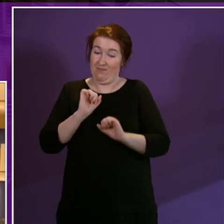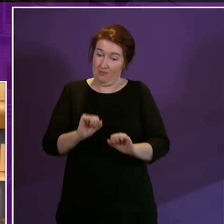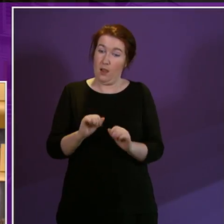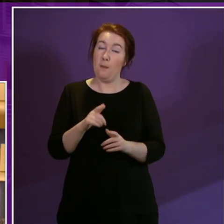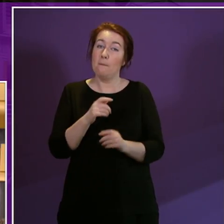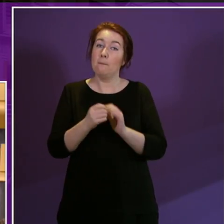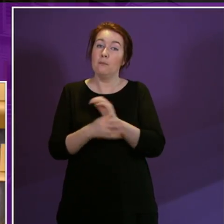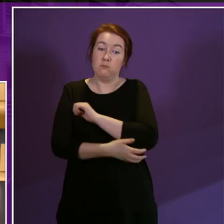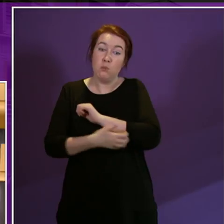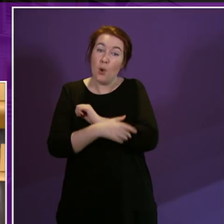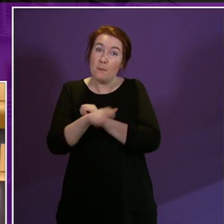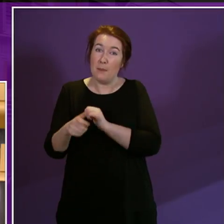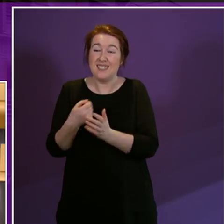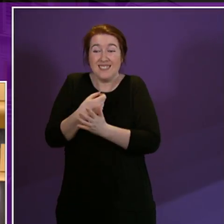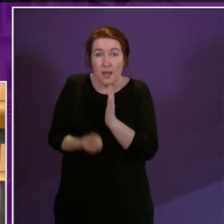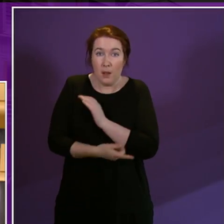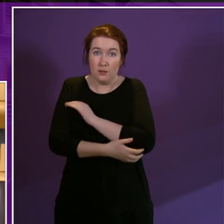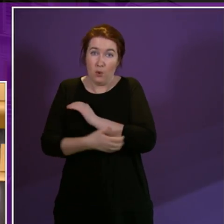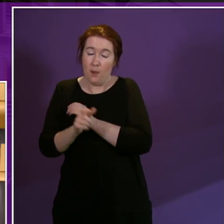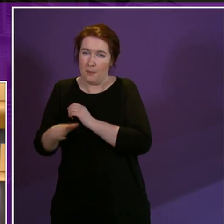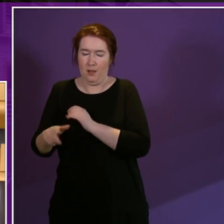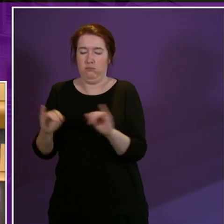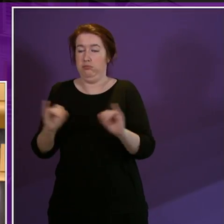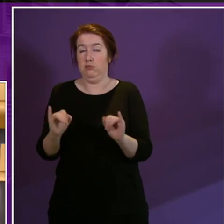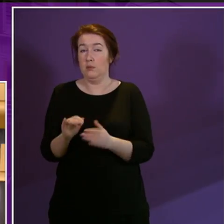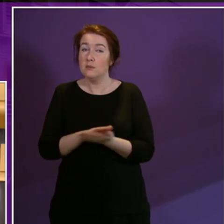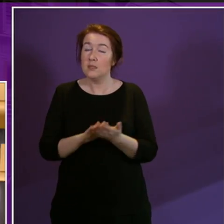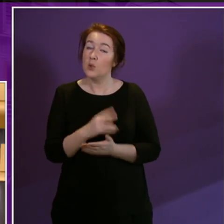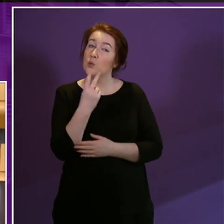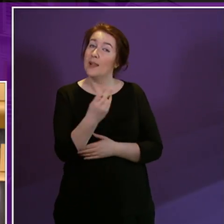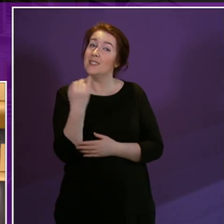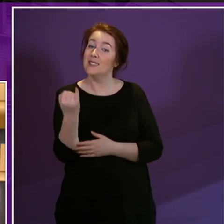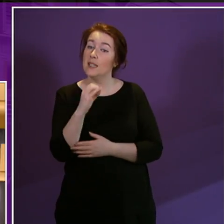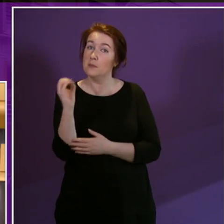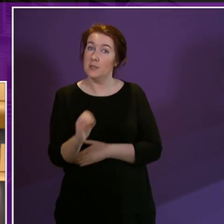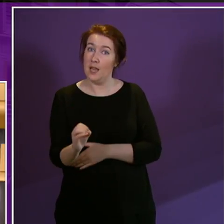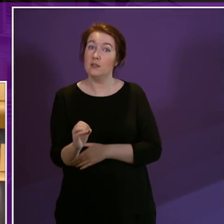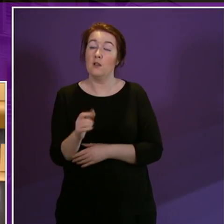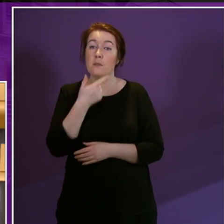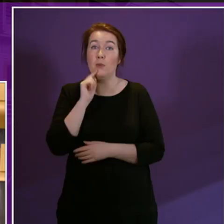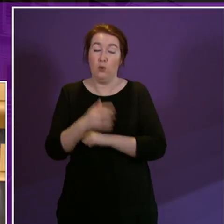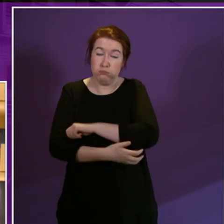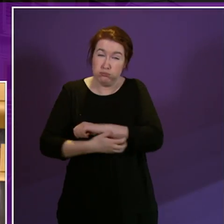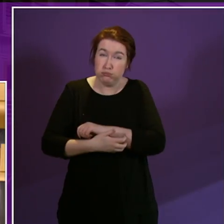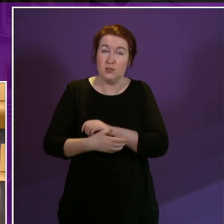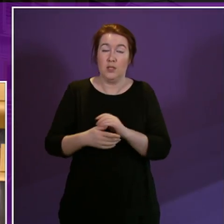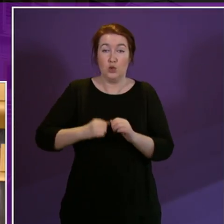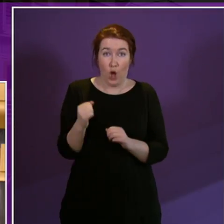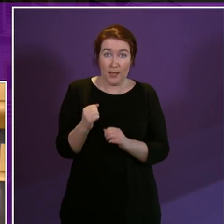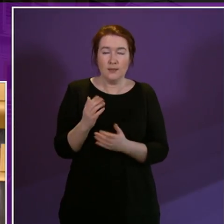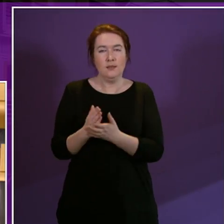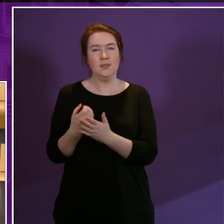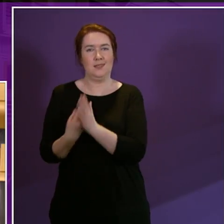disabled people. In particular, 26% of people in poverty in Scotland are disabled, the second highest